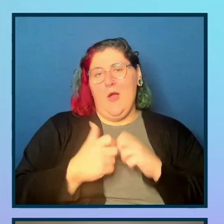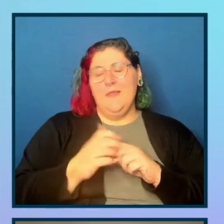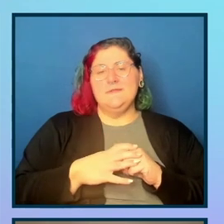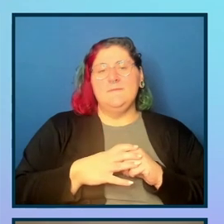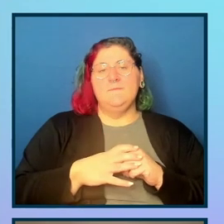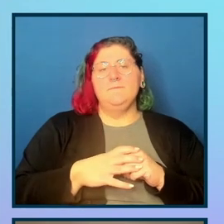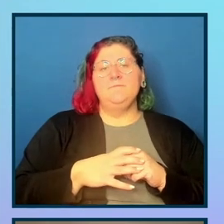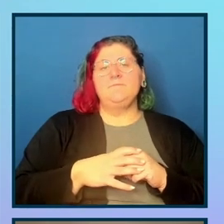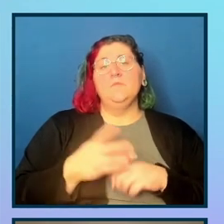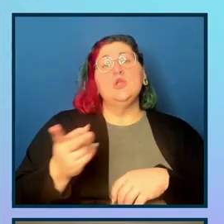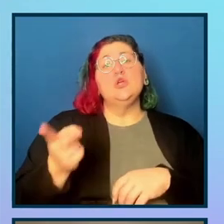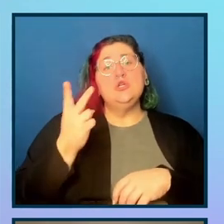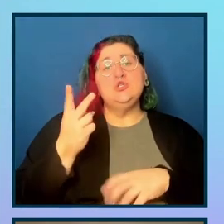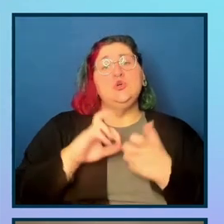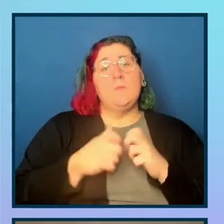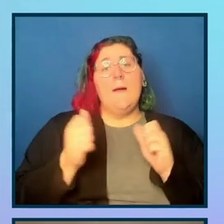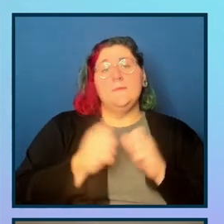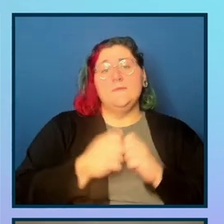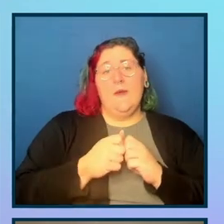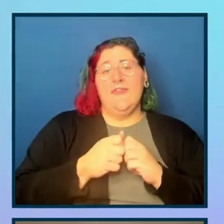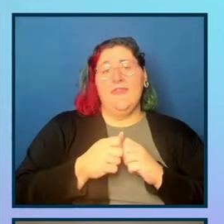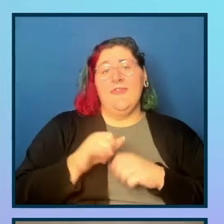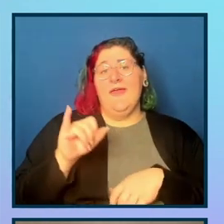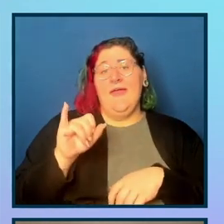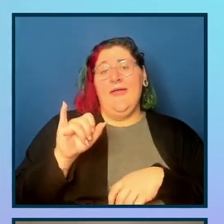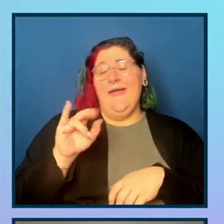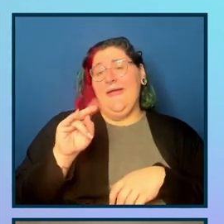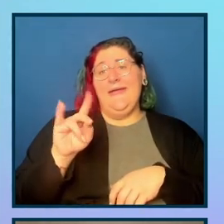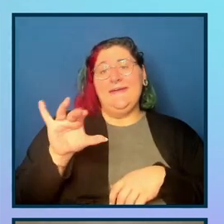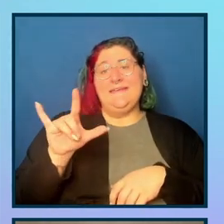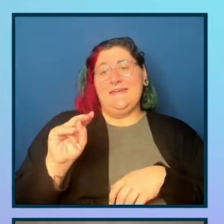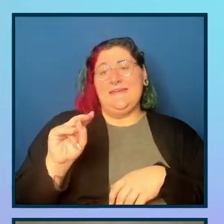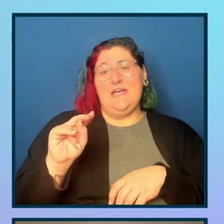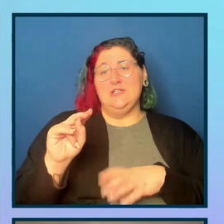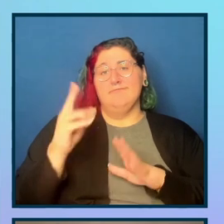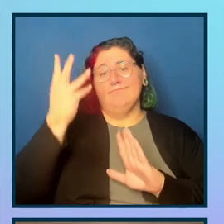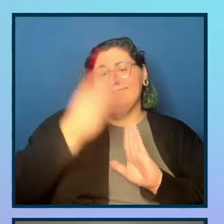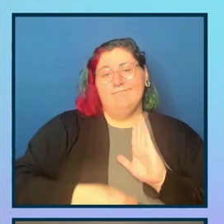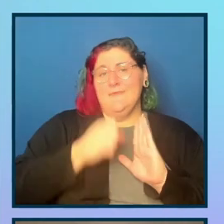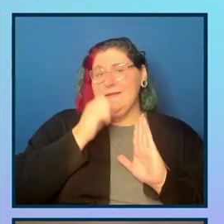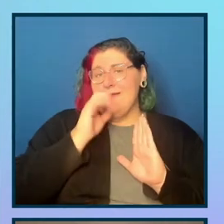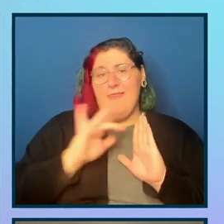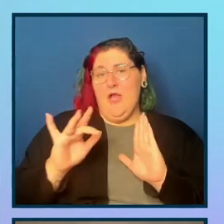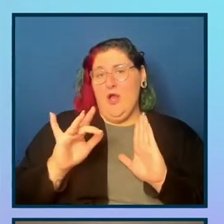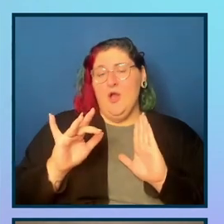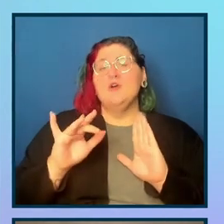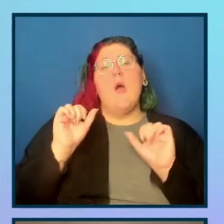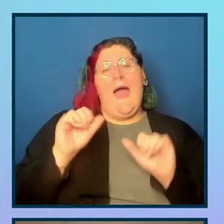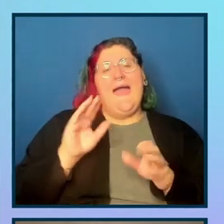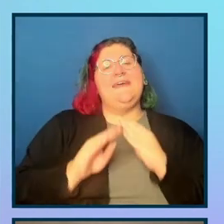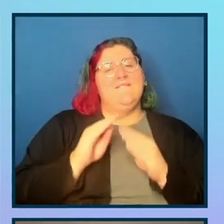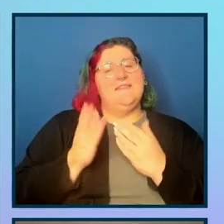altogether for the accordions. Oops, my bad. I can fix that pretty easily. Uh, but the tool helped me find it. Um, and